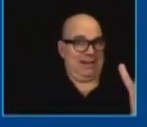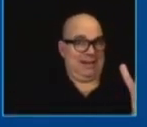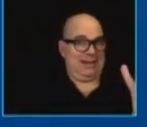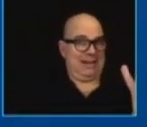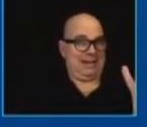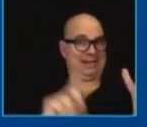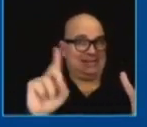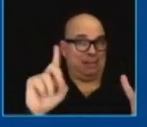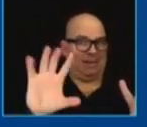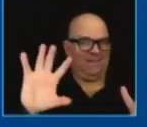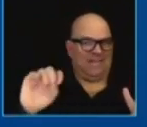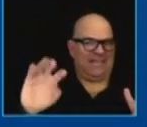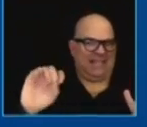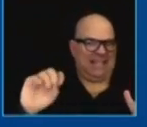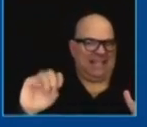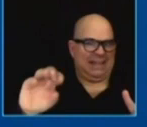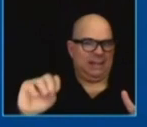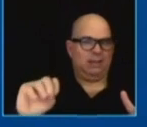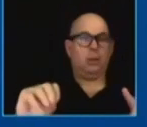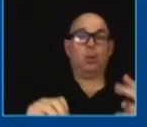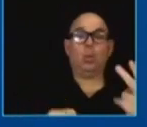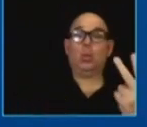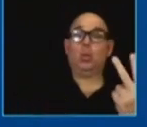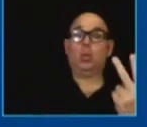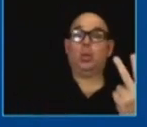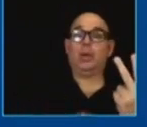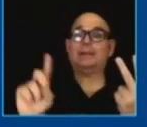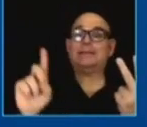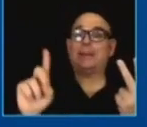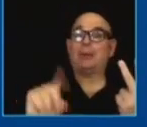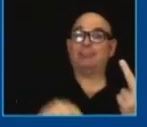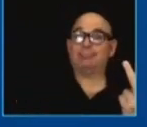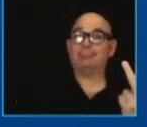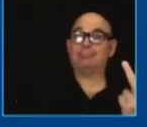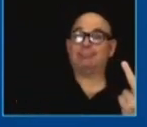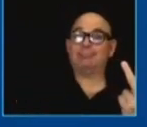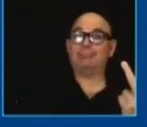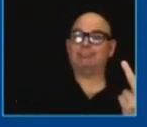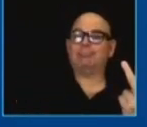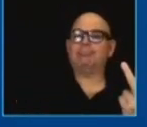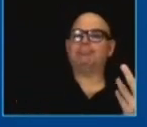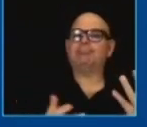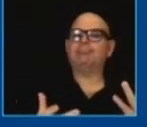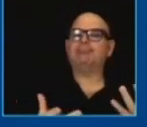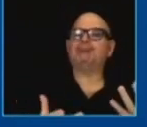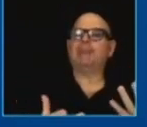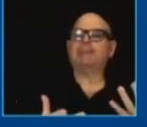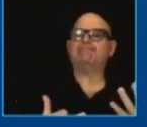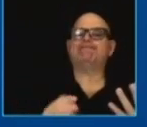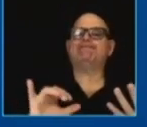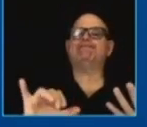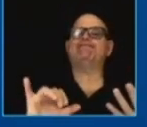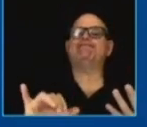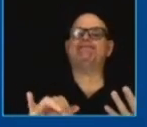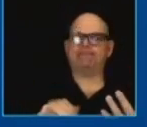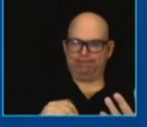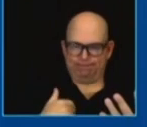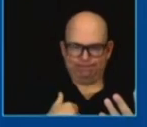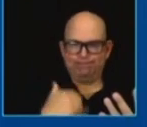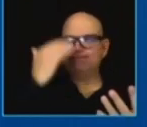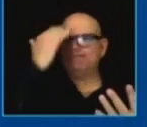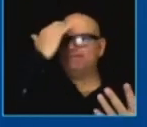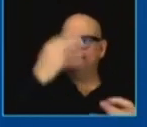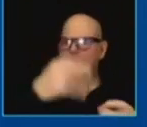and the other two vote would mean 80 of everything so ask yourself you know we know what we're for but ask yourself the question